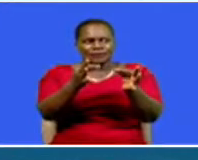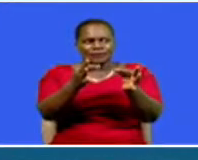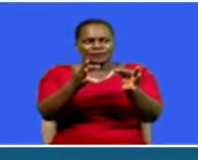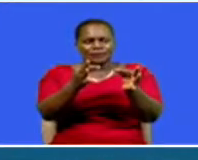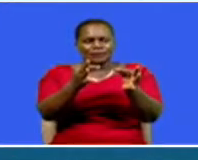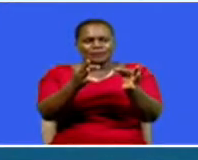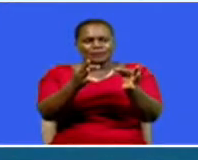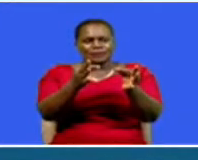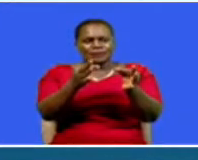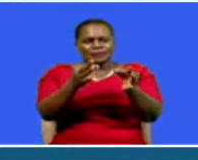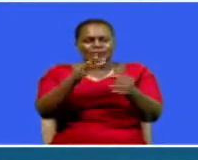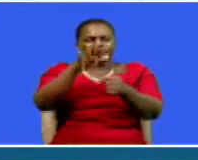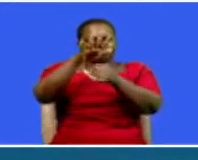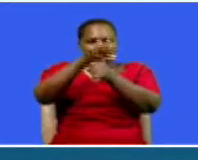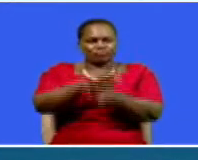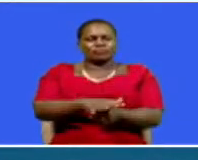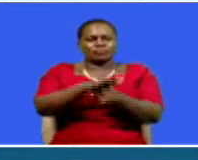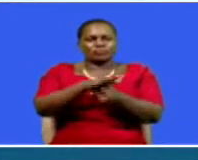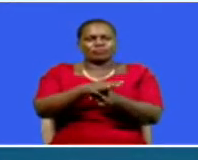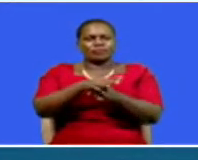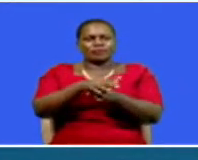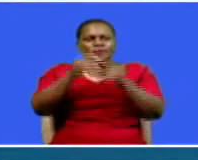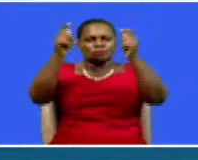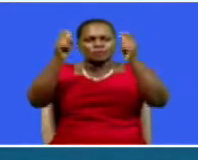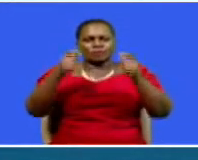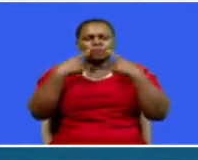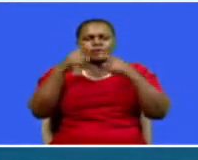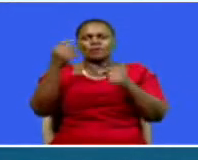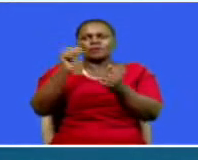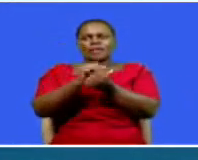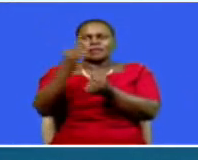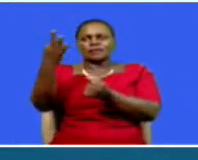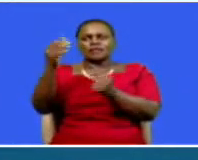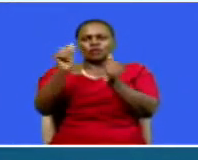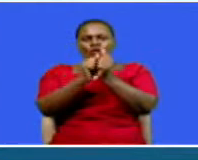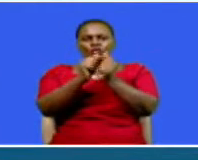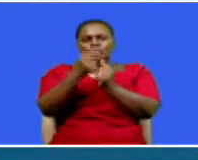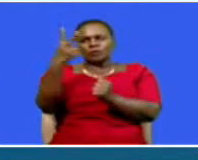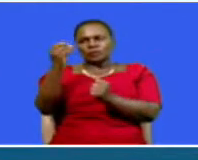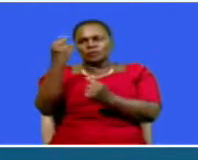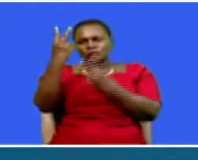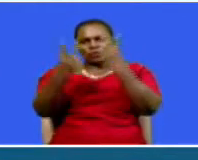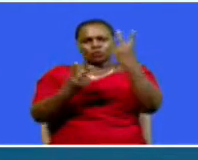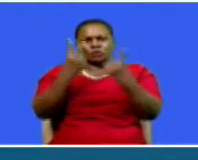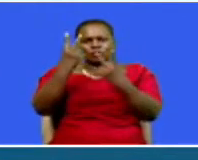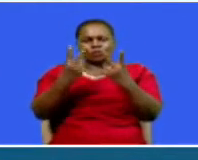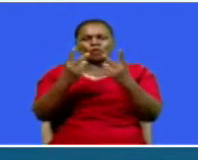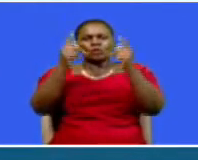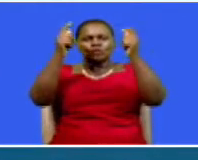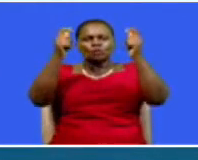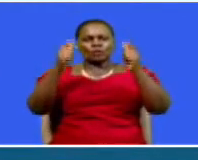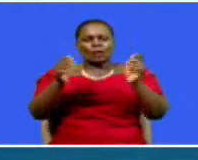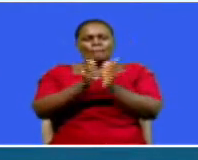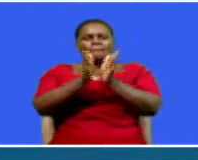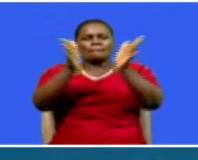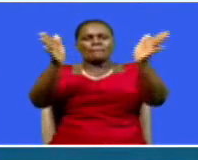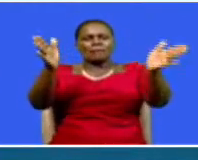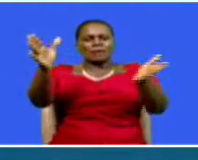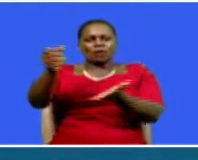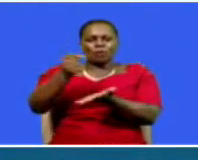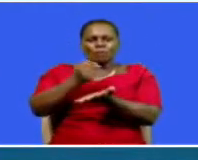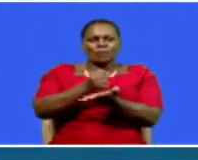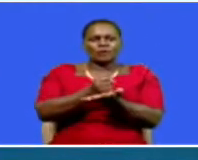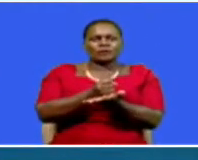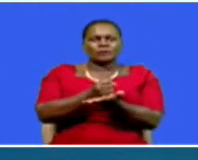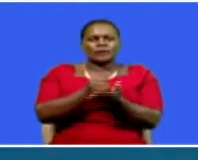quashed Kihika's press release dated October 13, 2022, which notified the public of the appointment